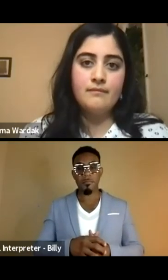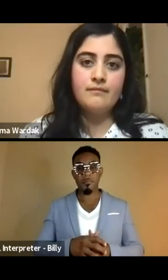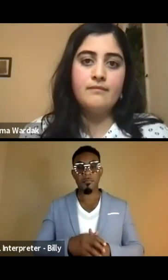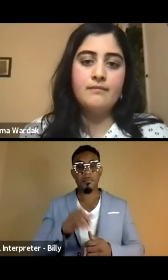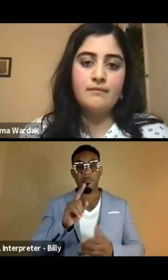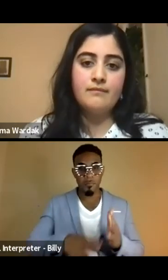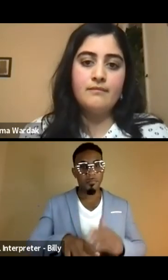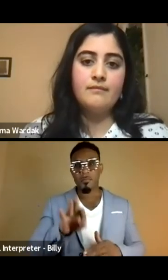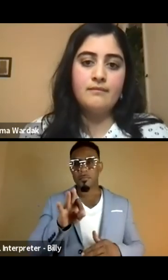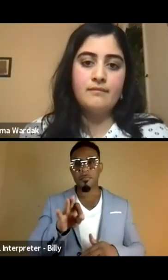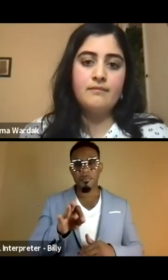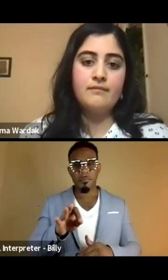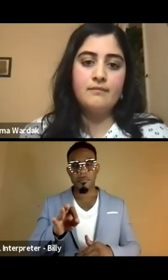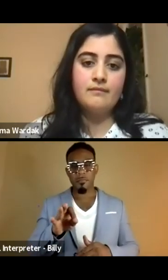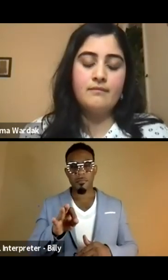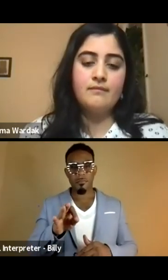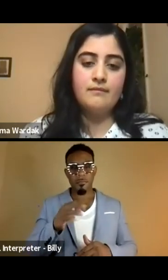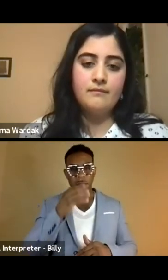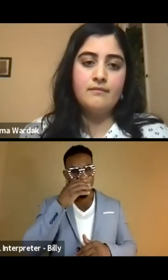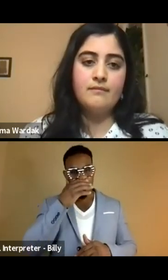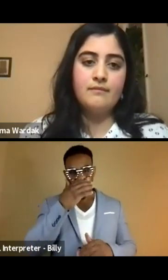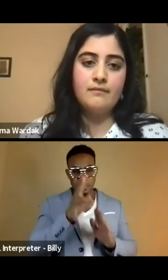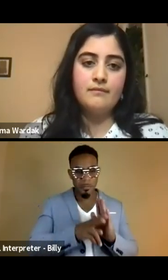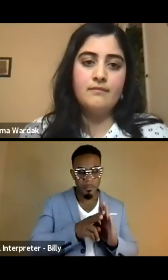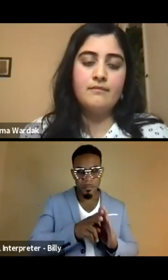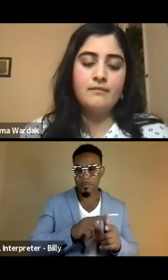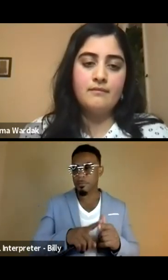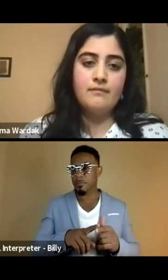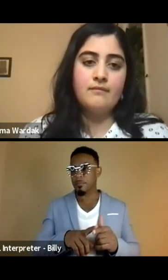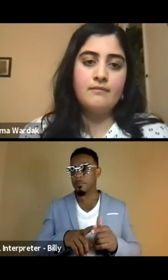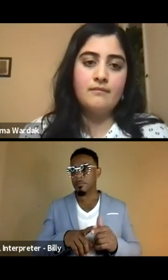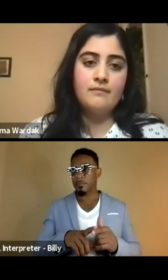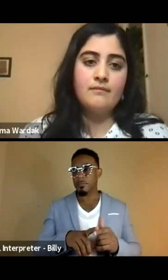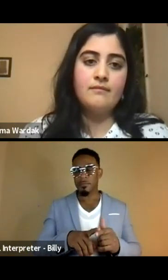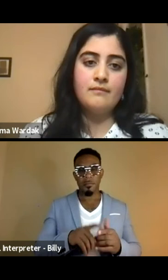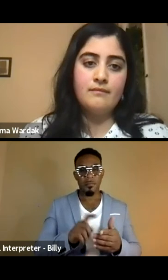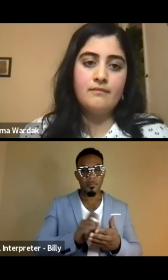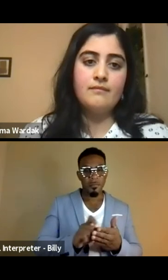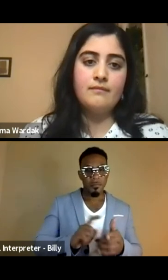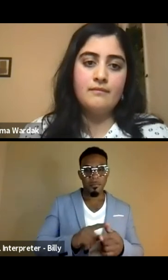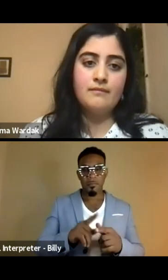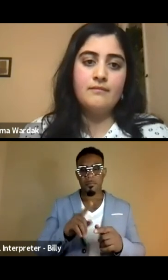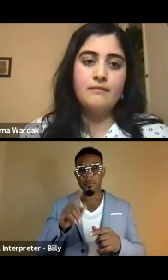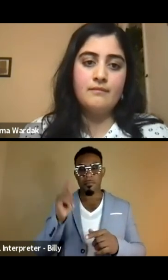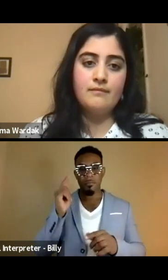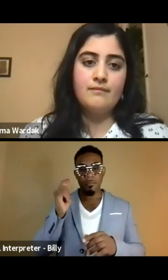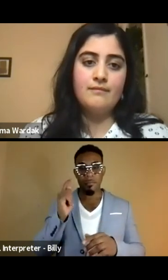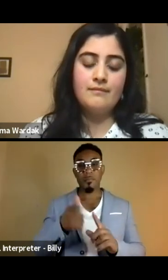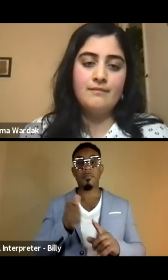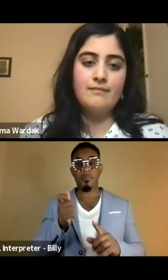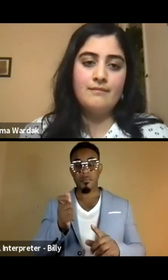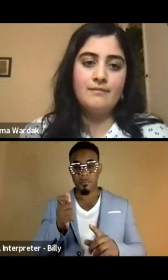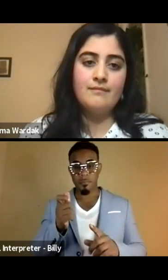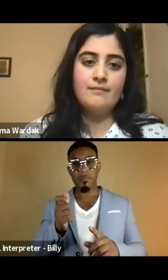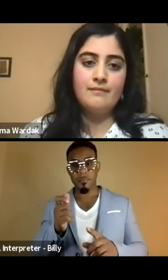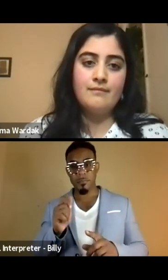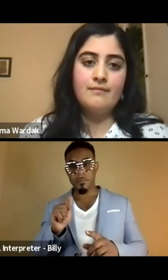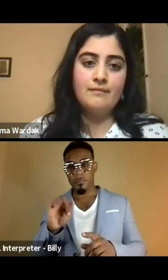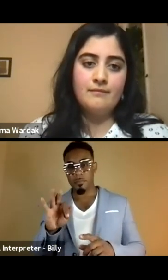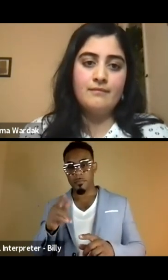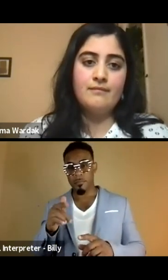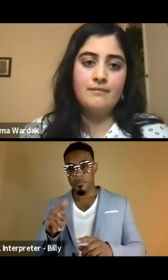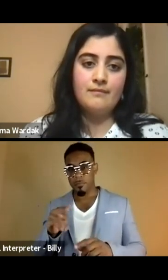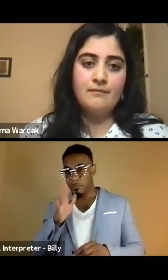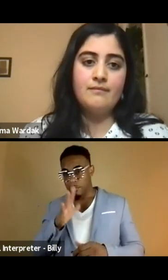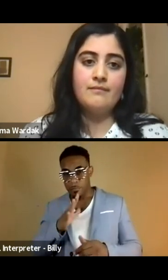find, um, you know, videos or, uh, writing or testimonials from Afghan women,